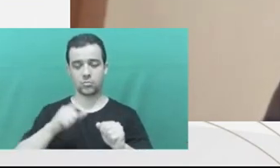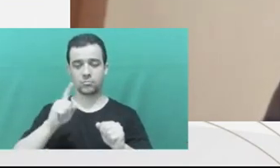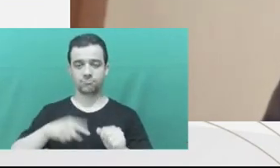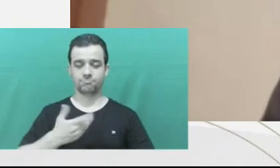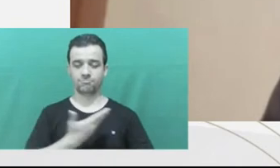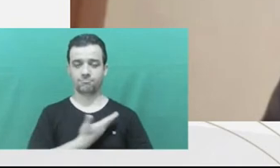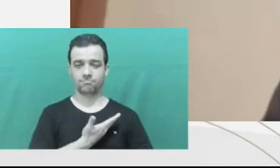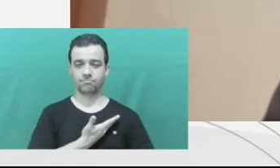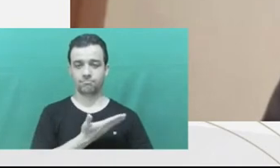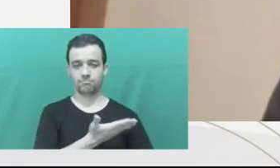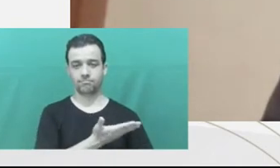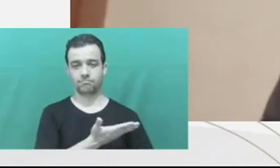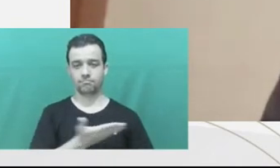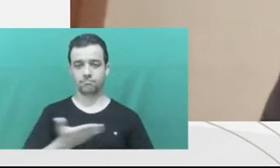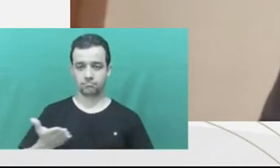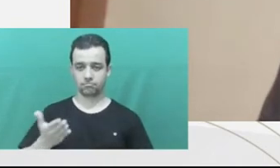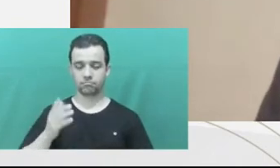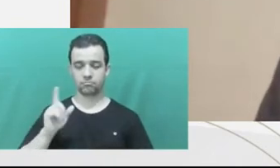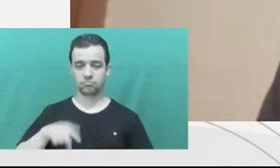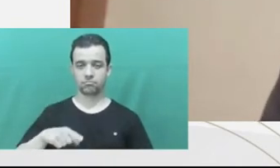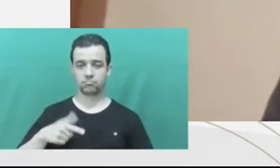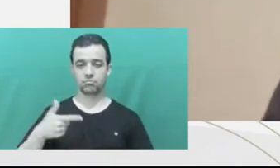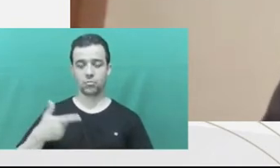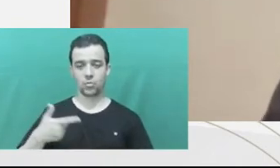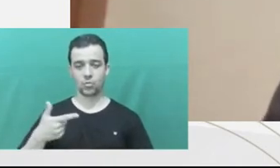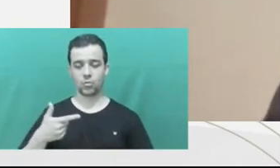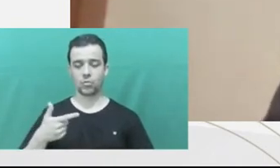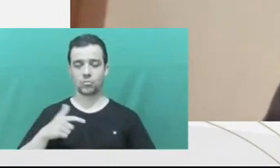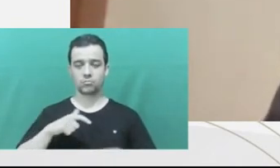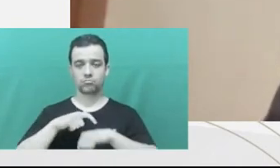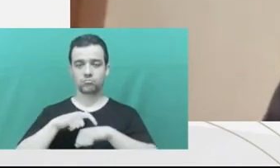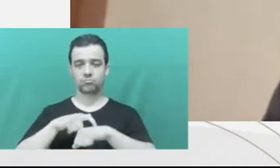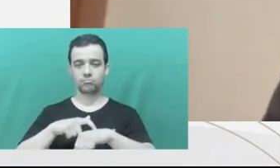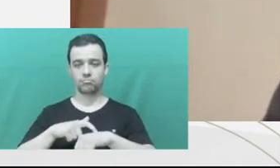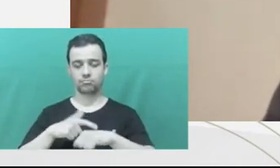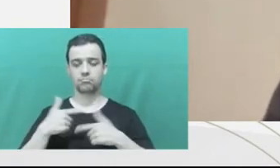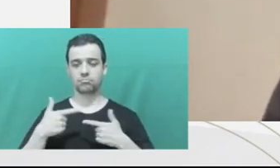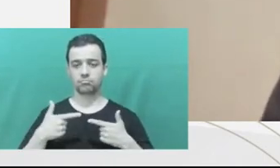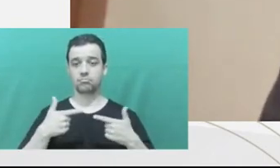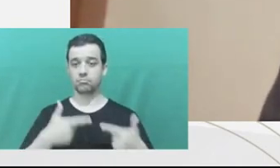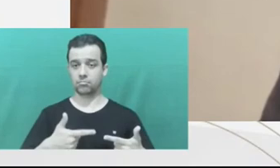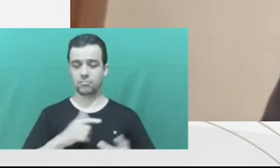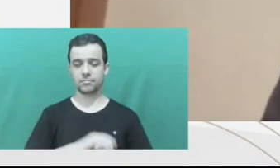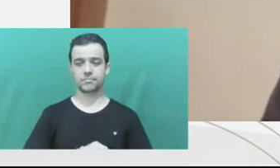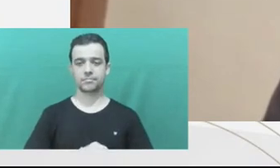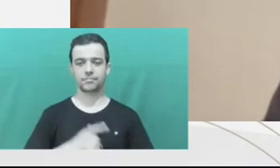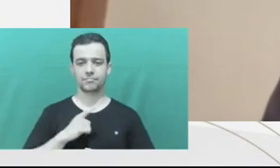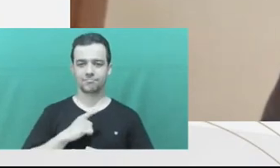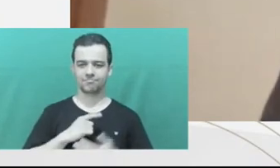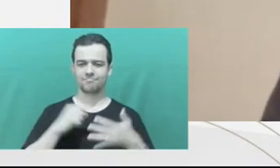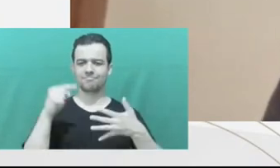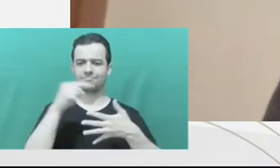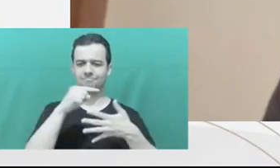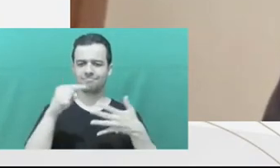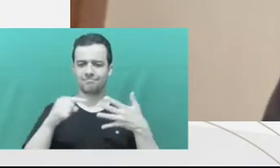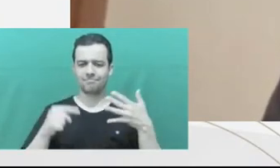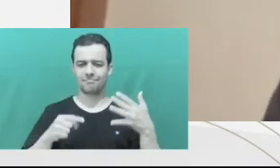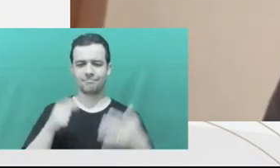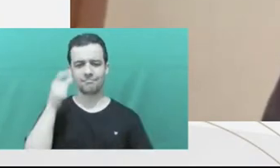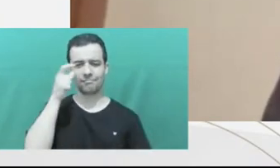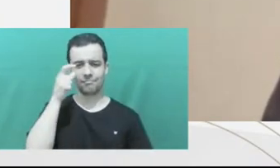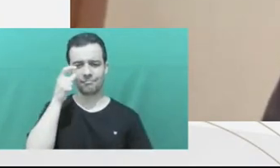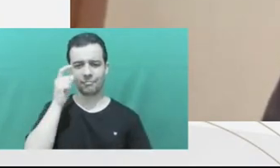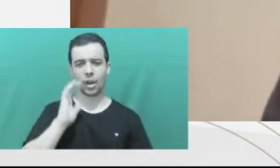Nefilapis. We are here under your safe guidance.